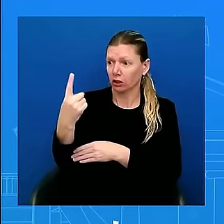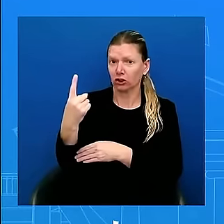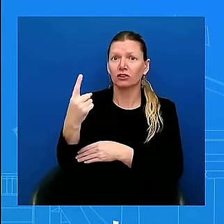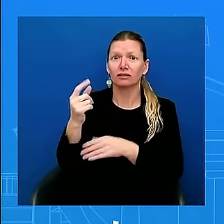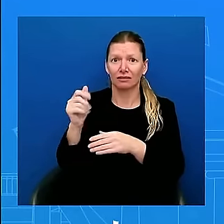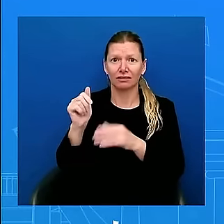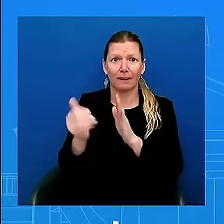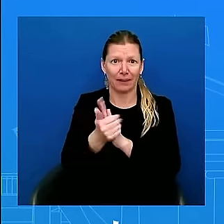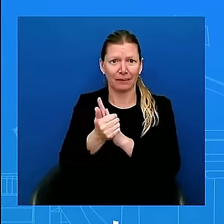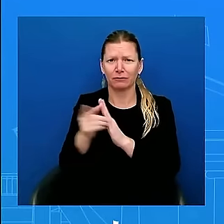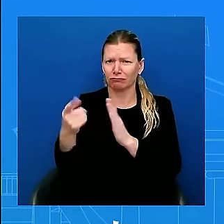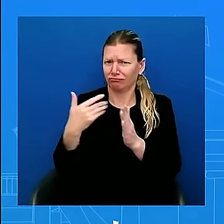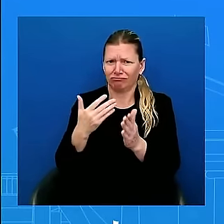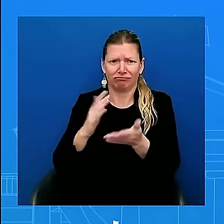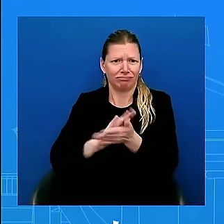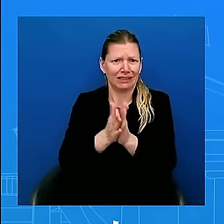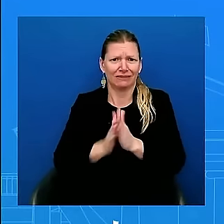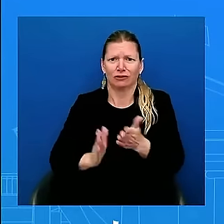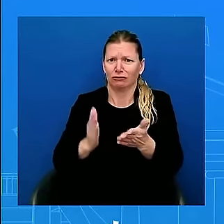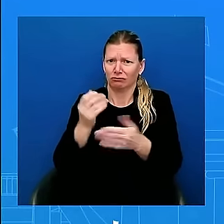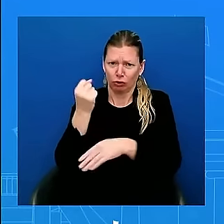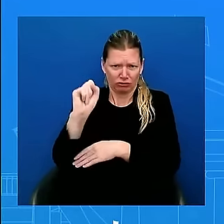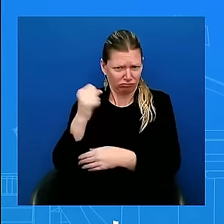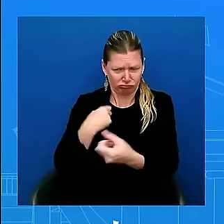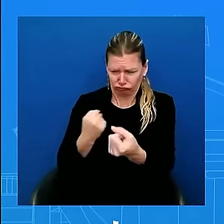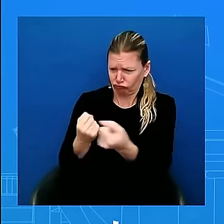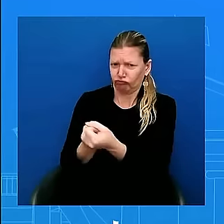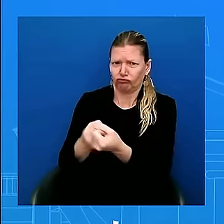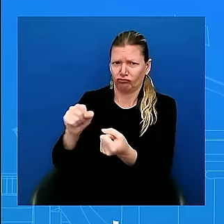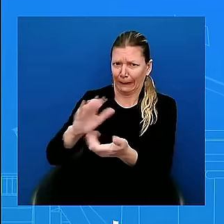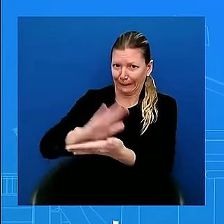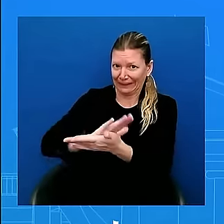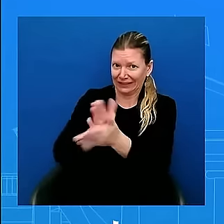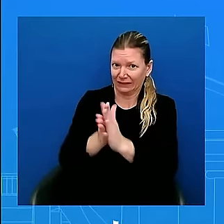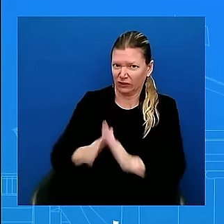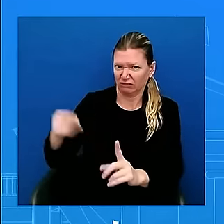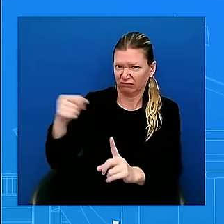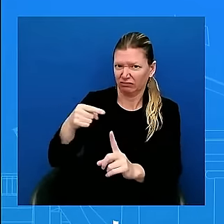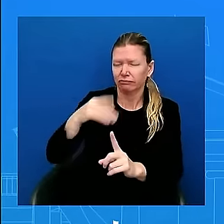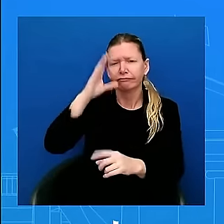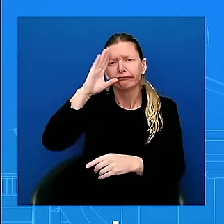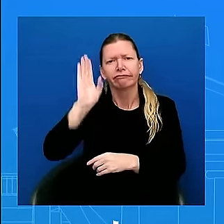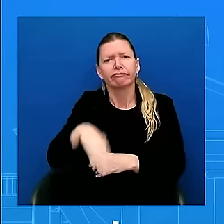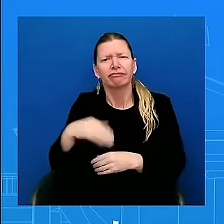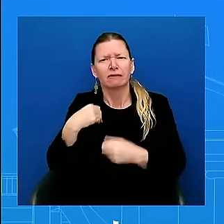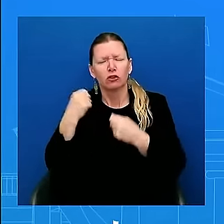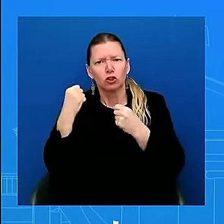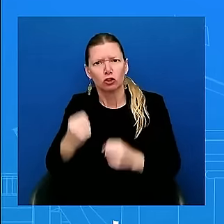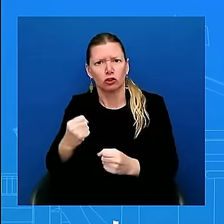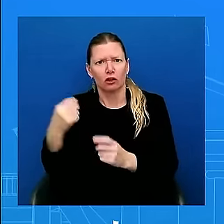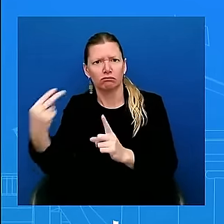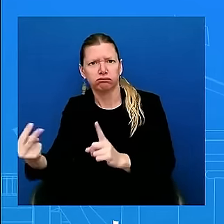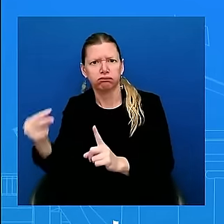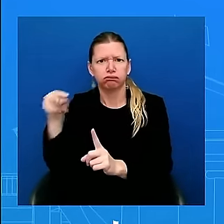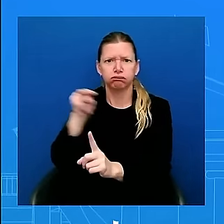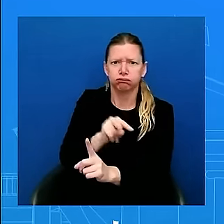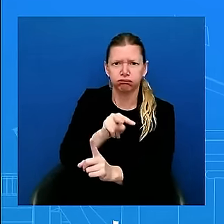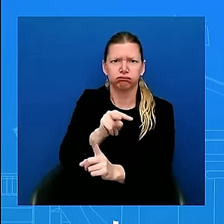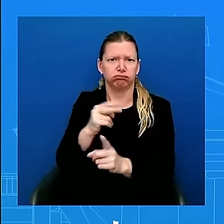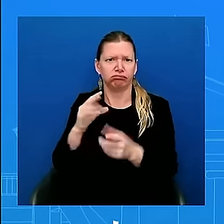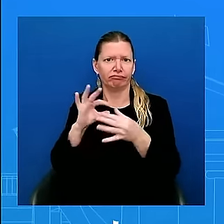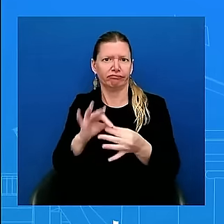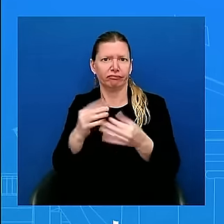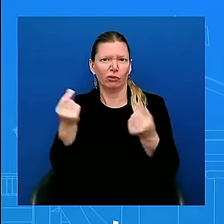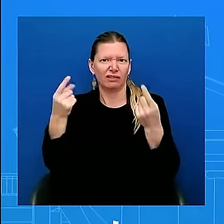are in opposition to some of the policies that we're pursuing. We get it. That's democracy. But when it turns violent and when you burn an American